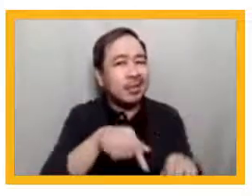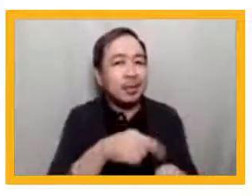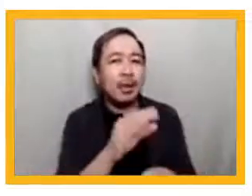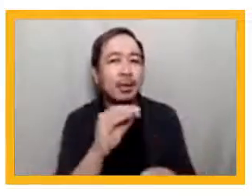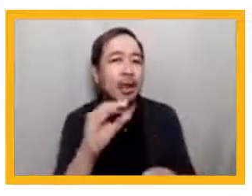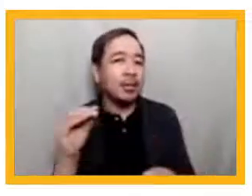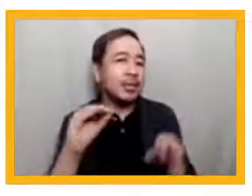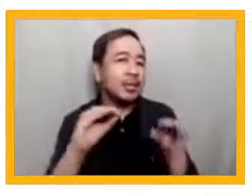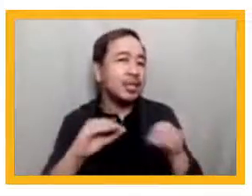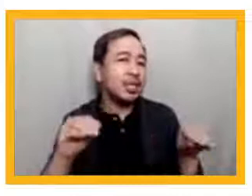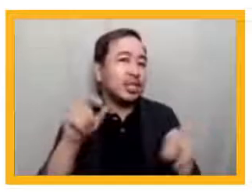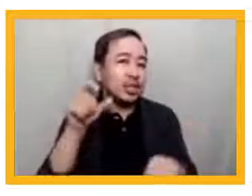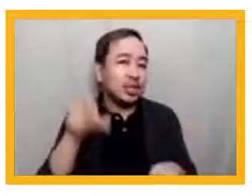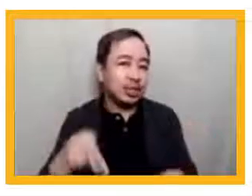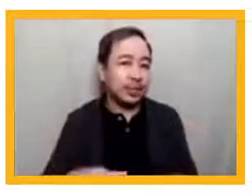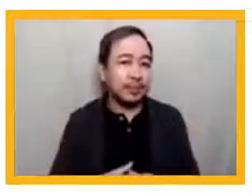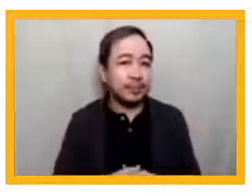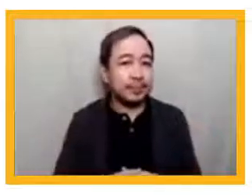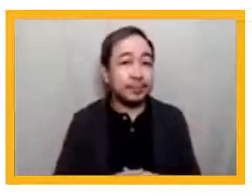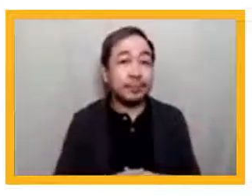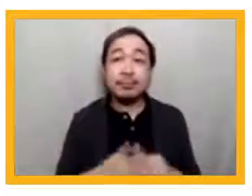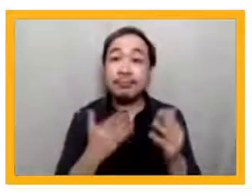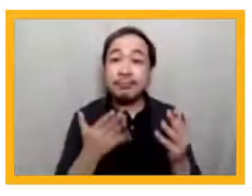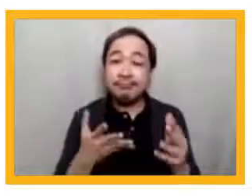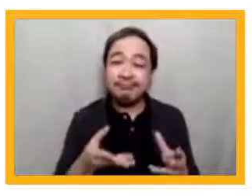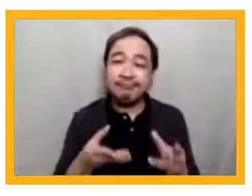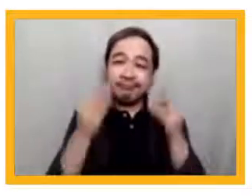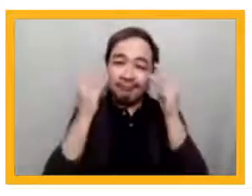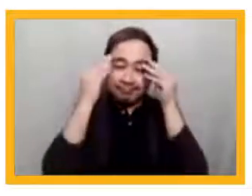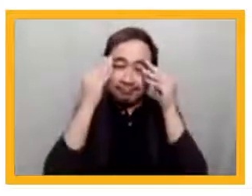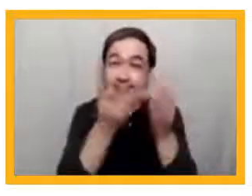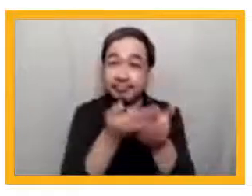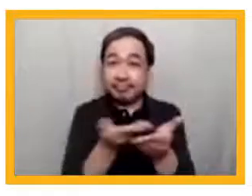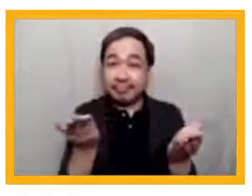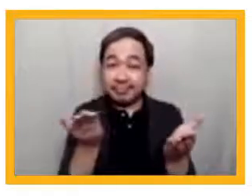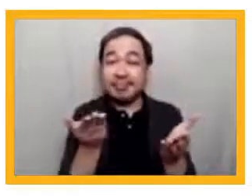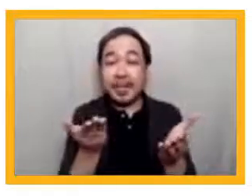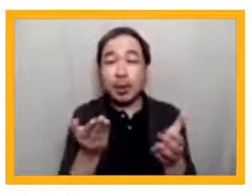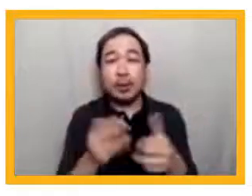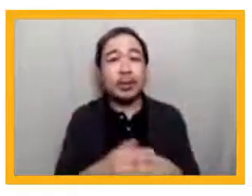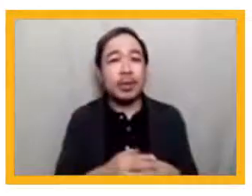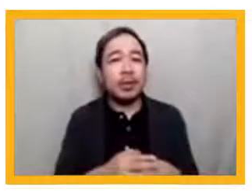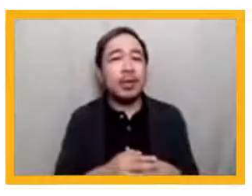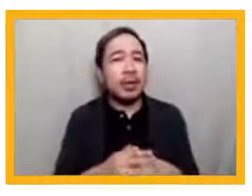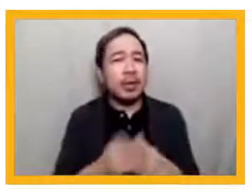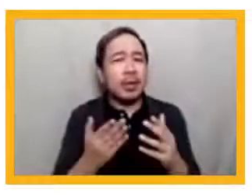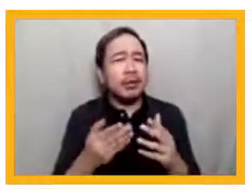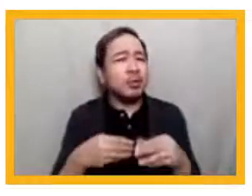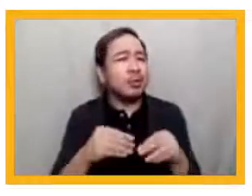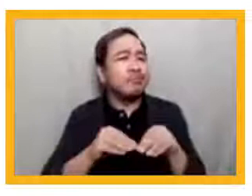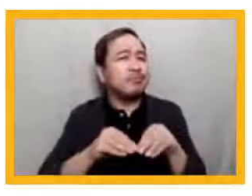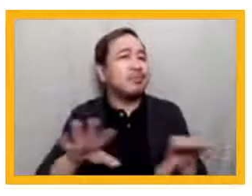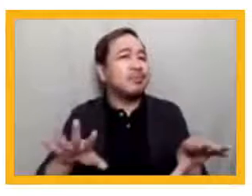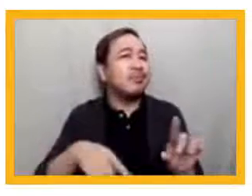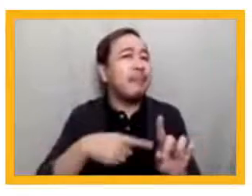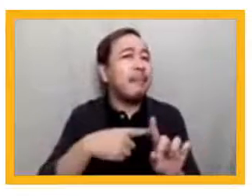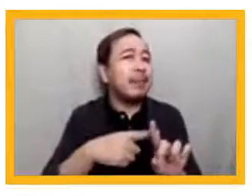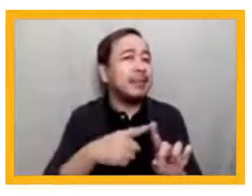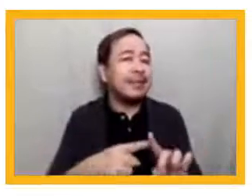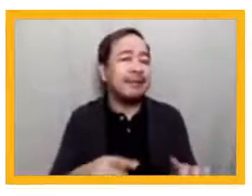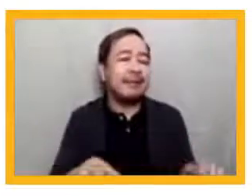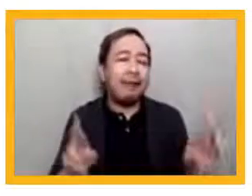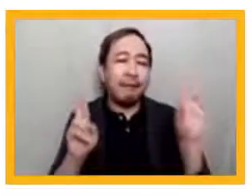finally, what I want you to take away from my afternoon presentation is a message of hope from our organization to you.